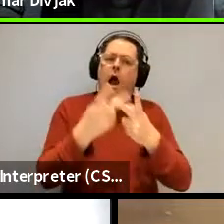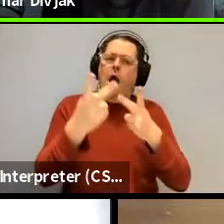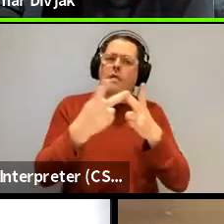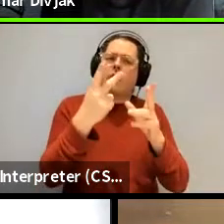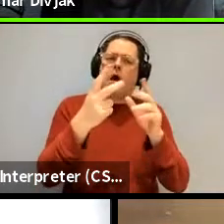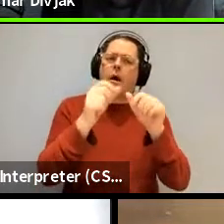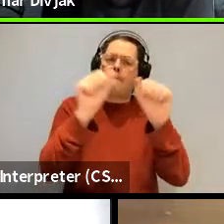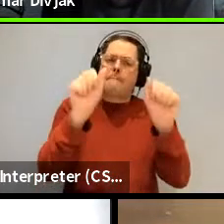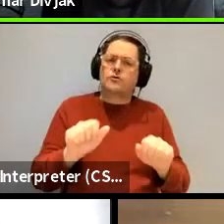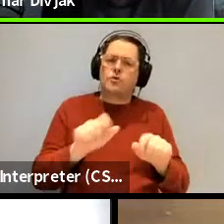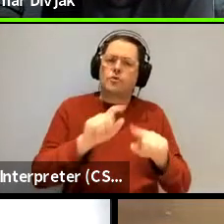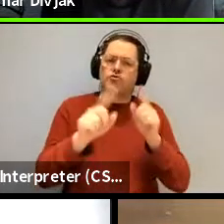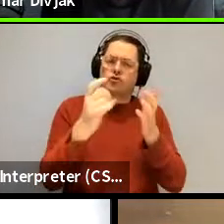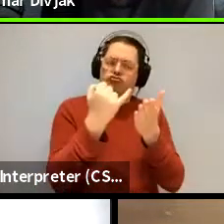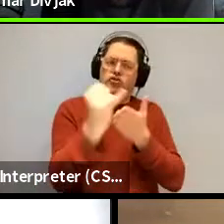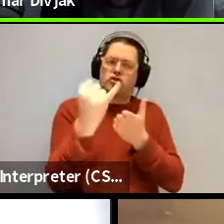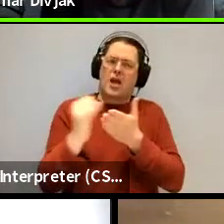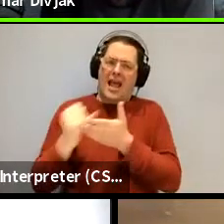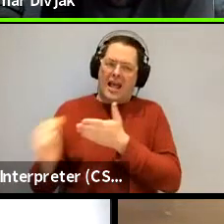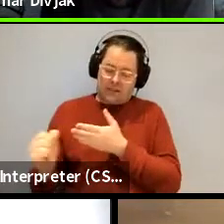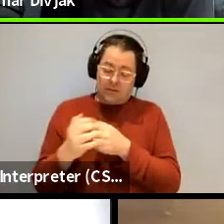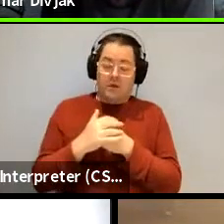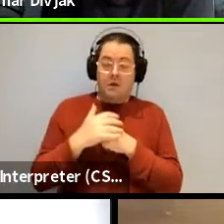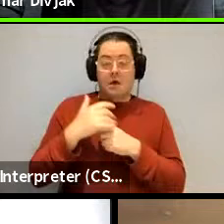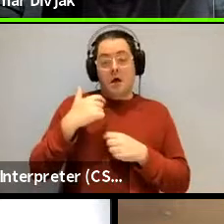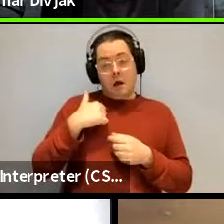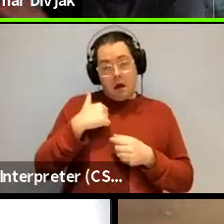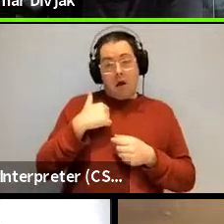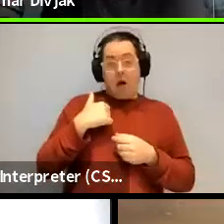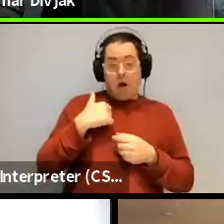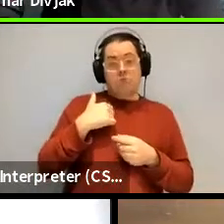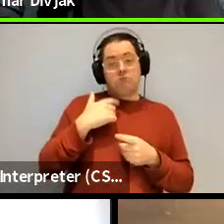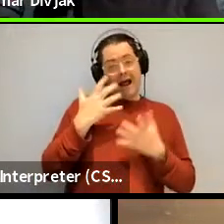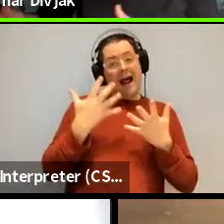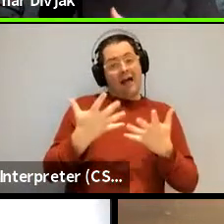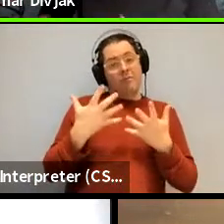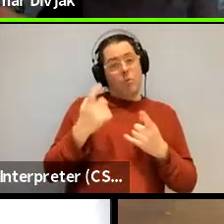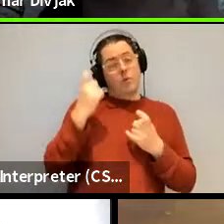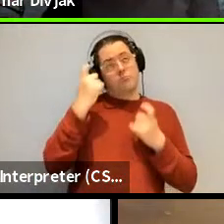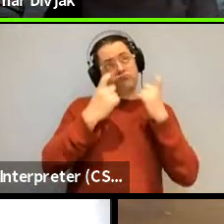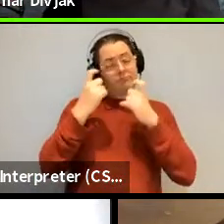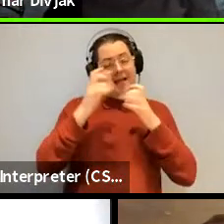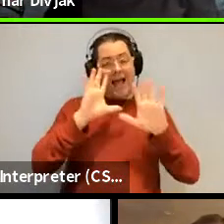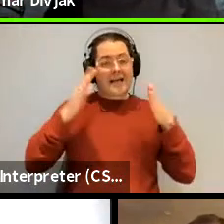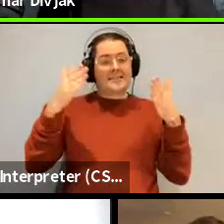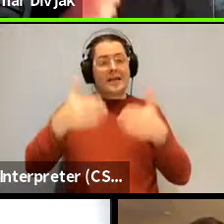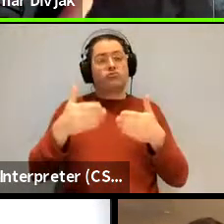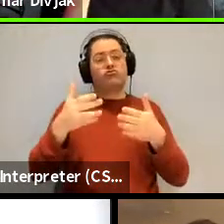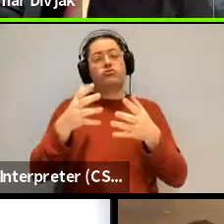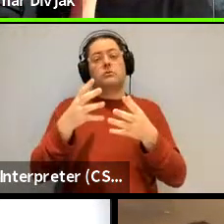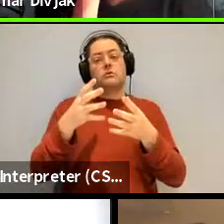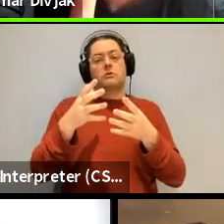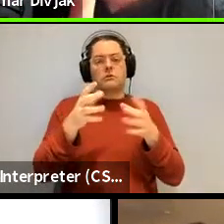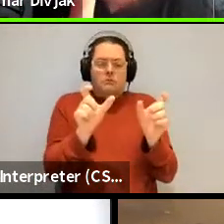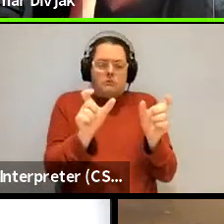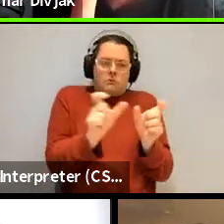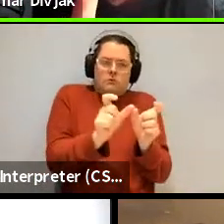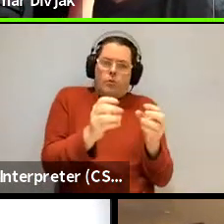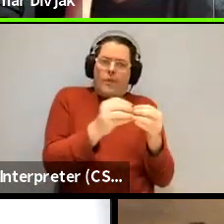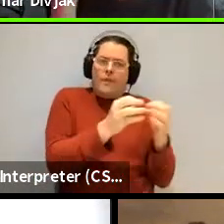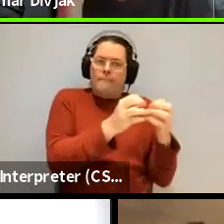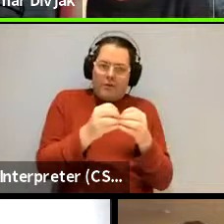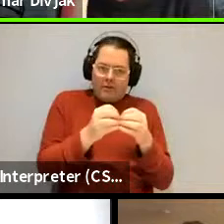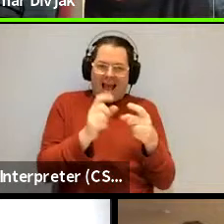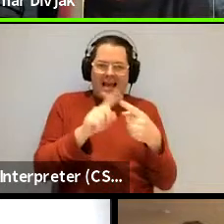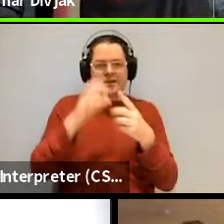trying to refute so we've not um we're working on attention models and memory models but what we've been focusing